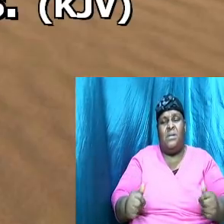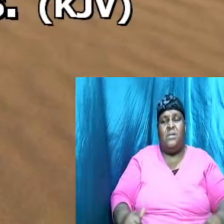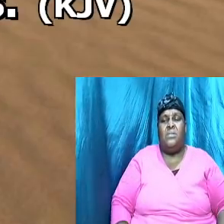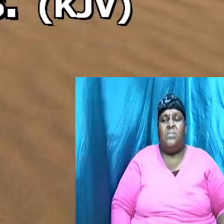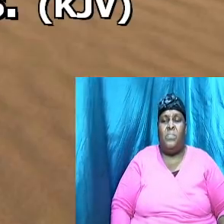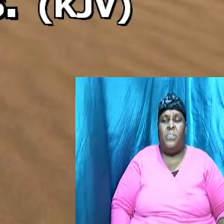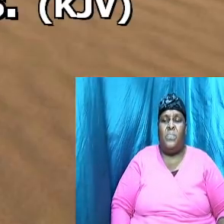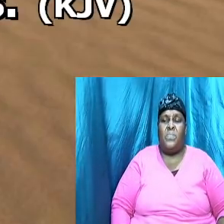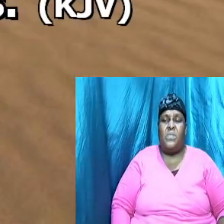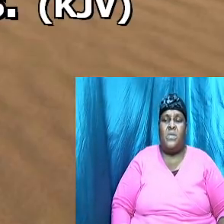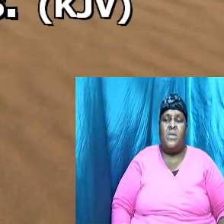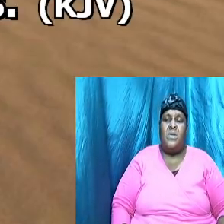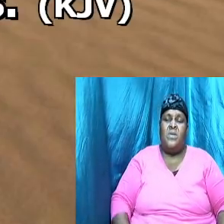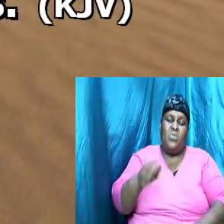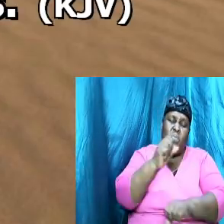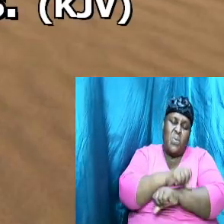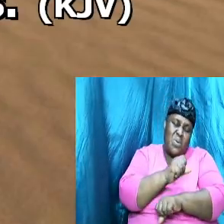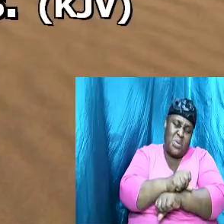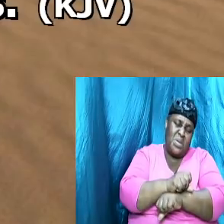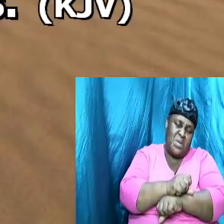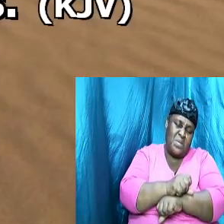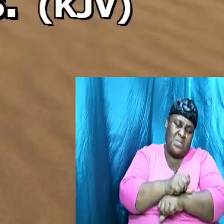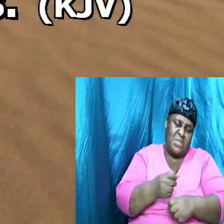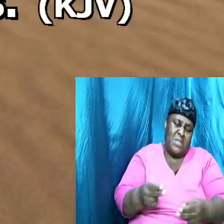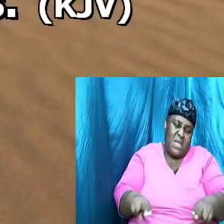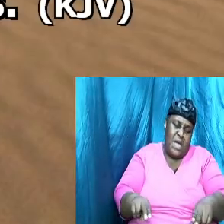working that took place in Genesis